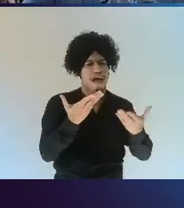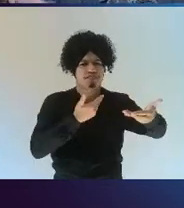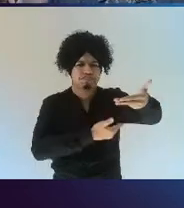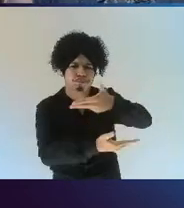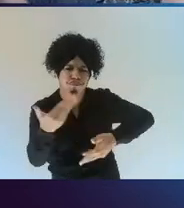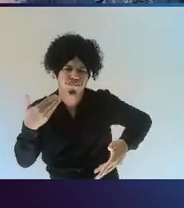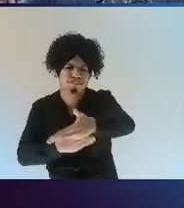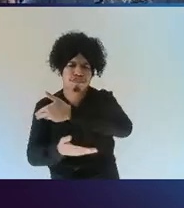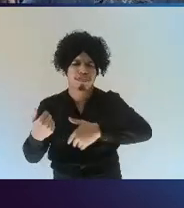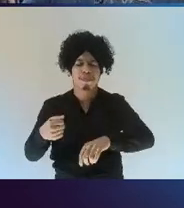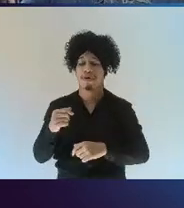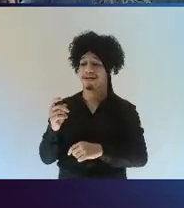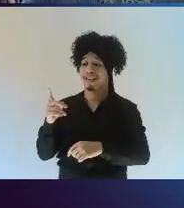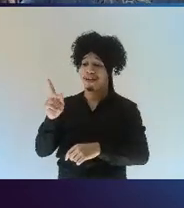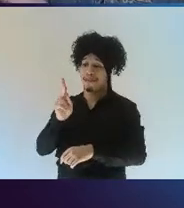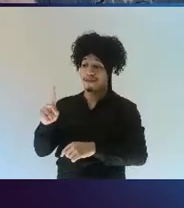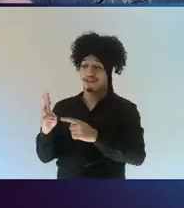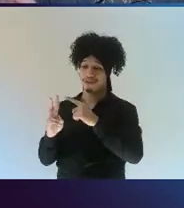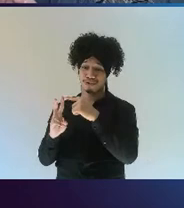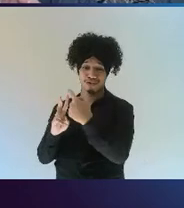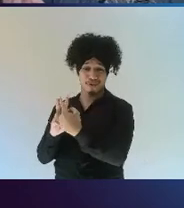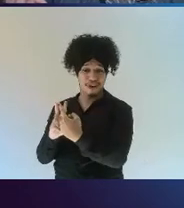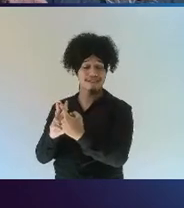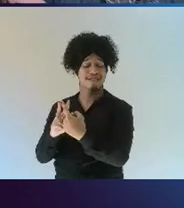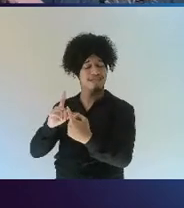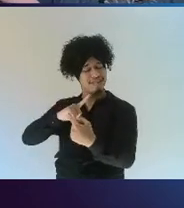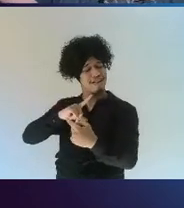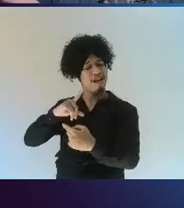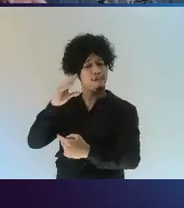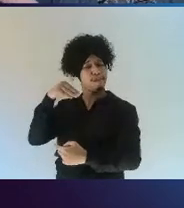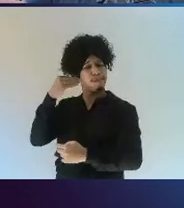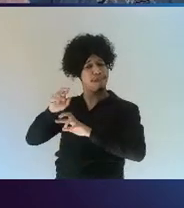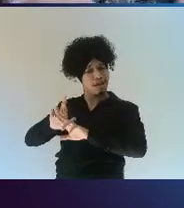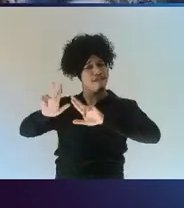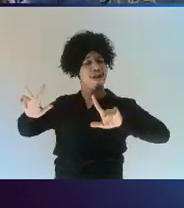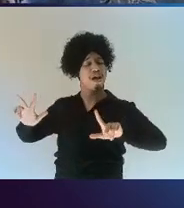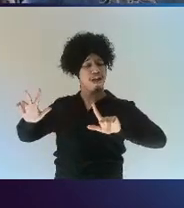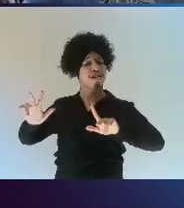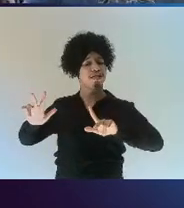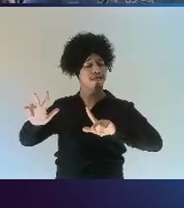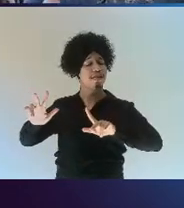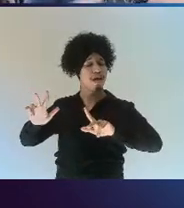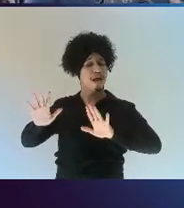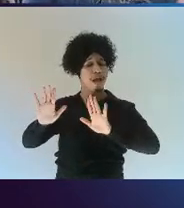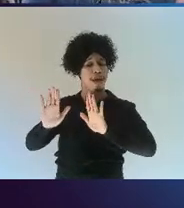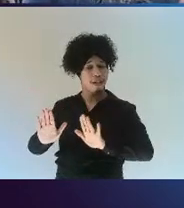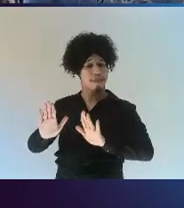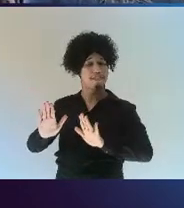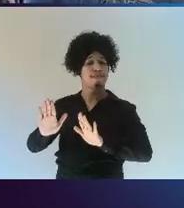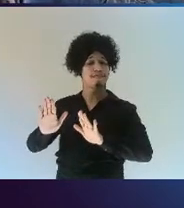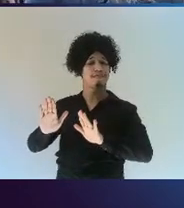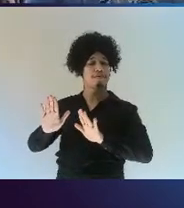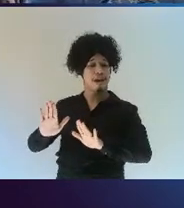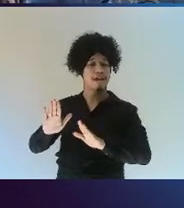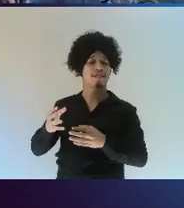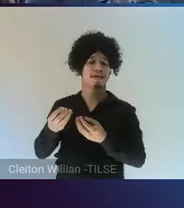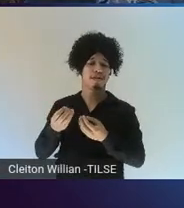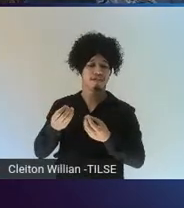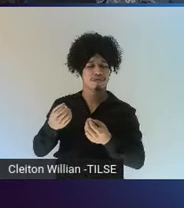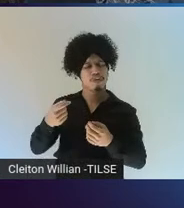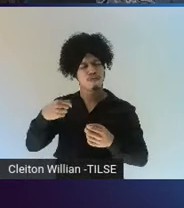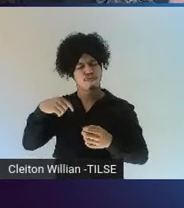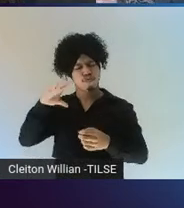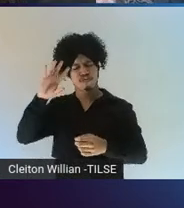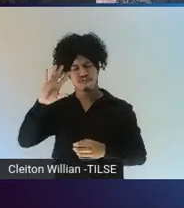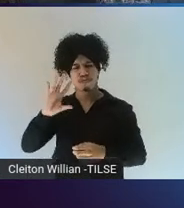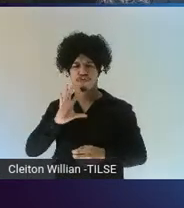together who had been trained in very different ways in instruction. But they kind of contributed their knowledge and they